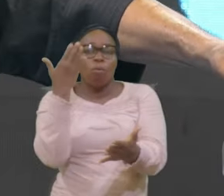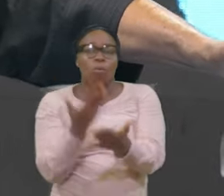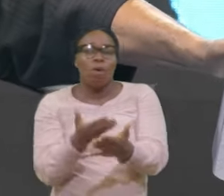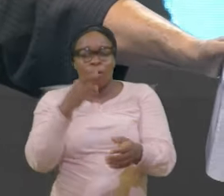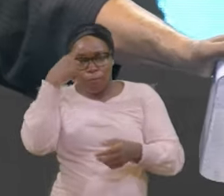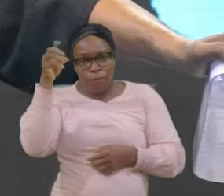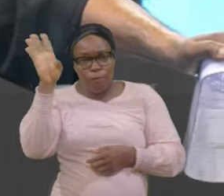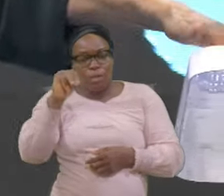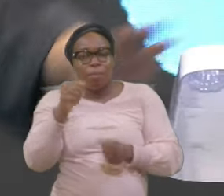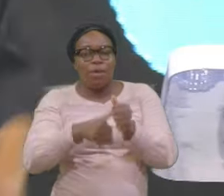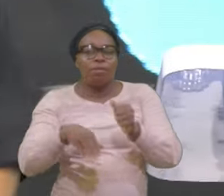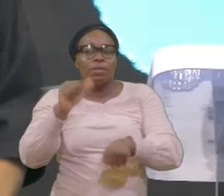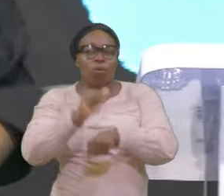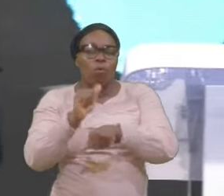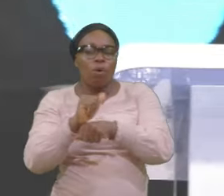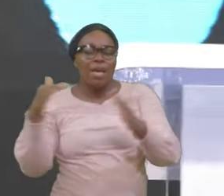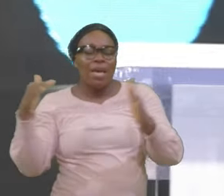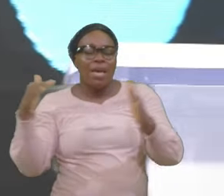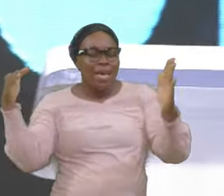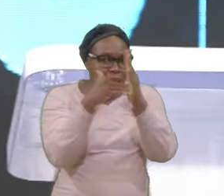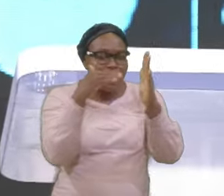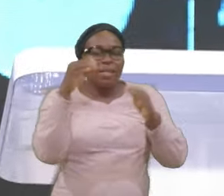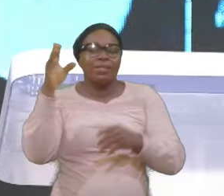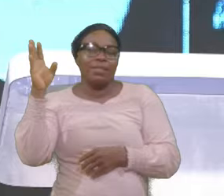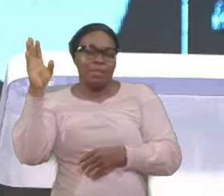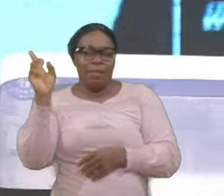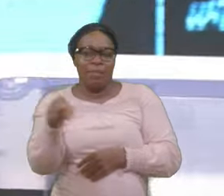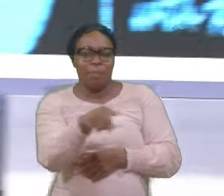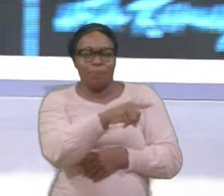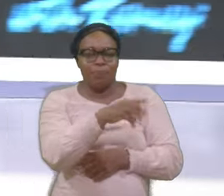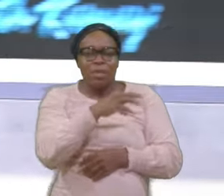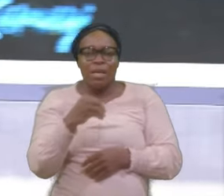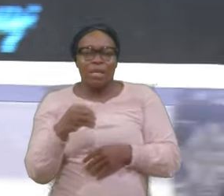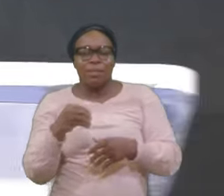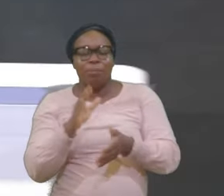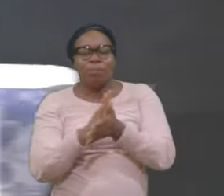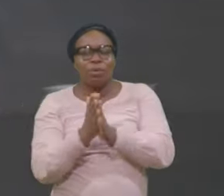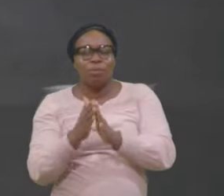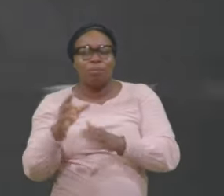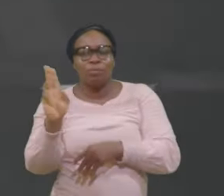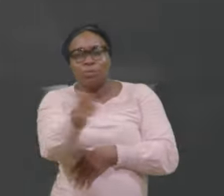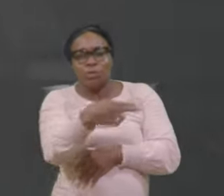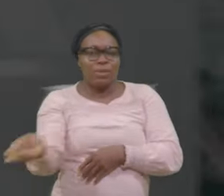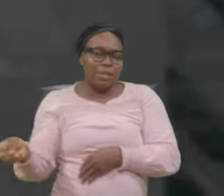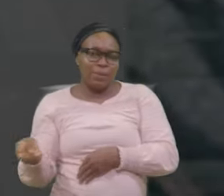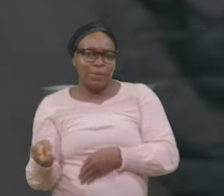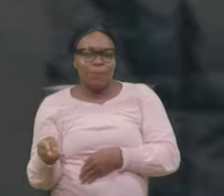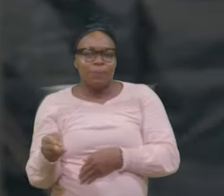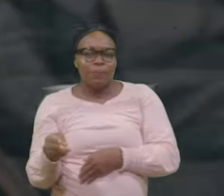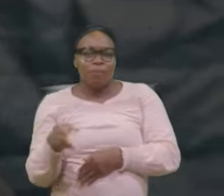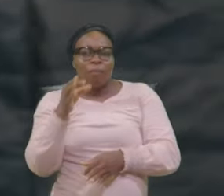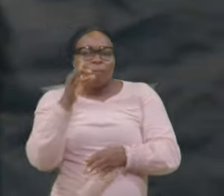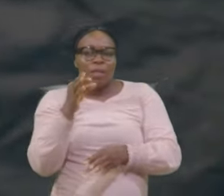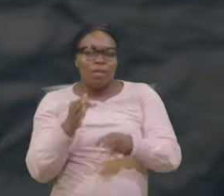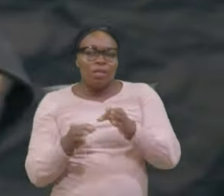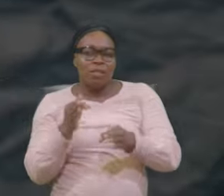Works Against Them And they're Still restless It's like If I didn't Get to eat In the smoke I'll get to